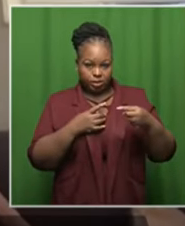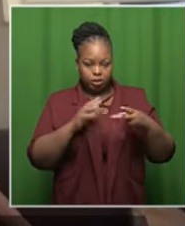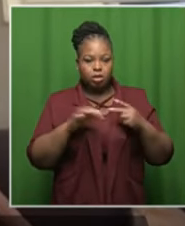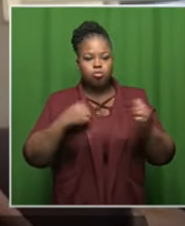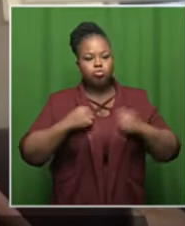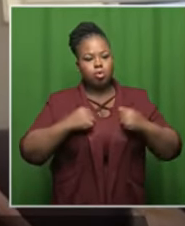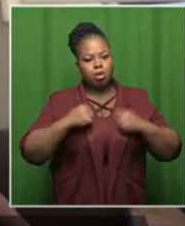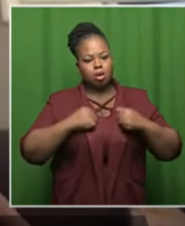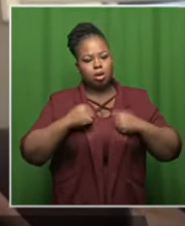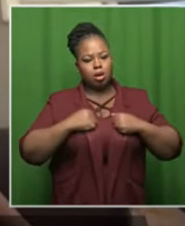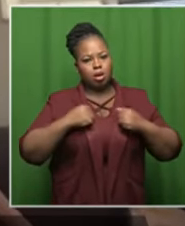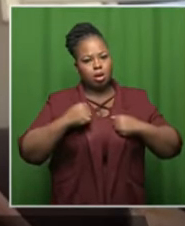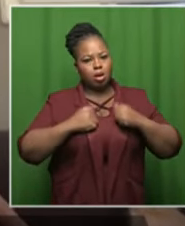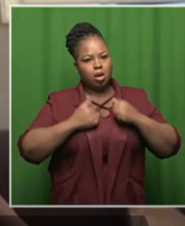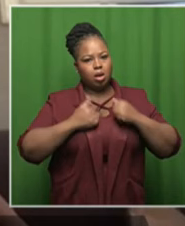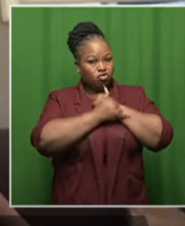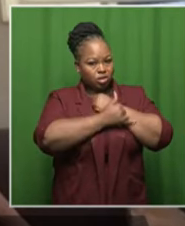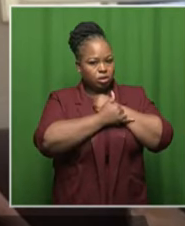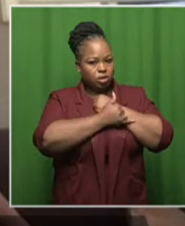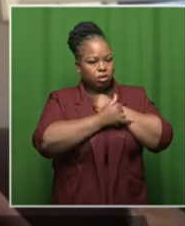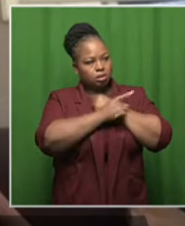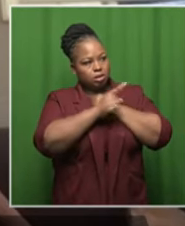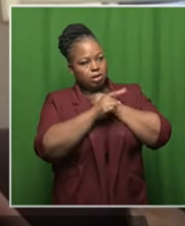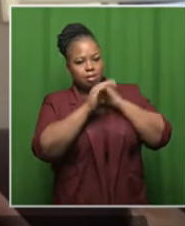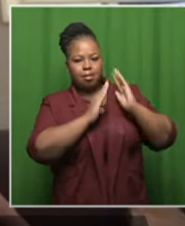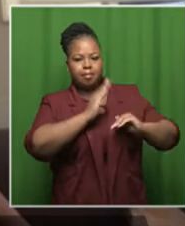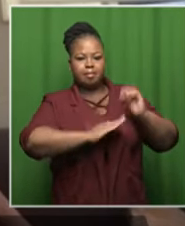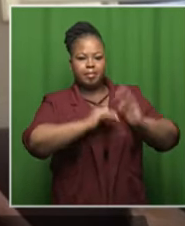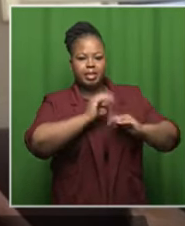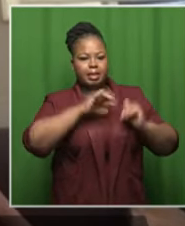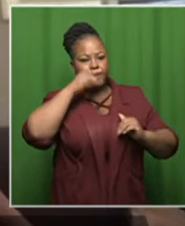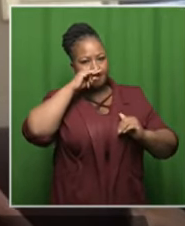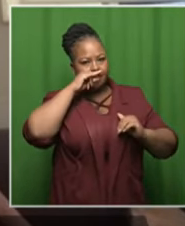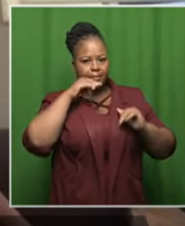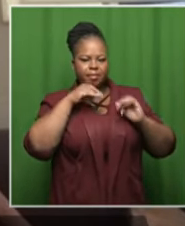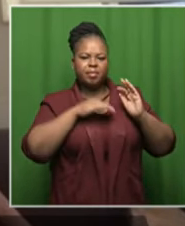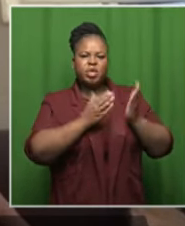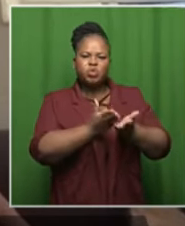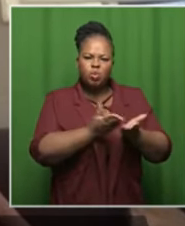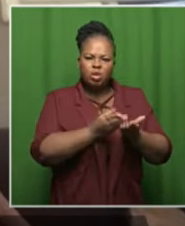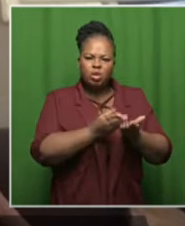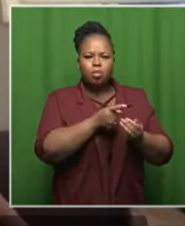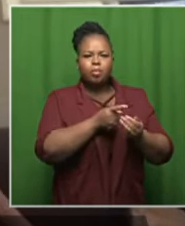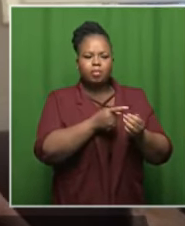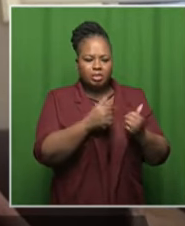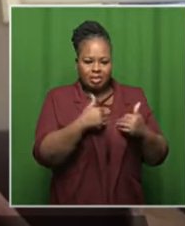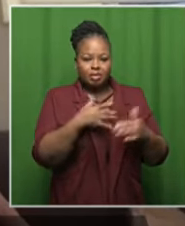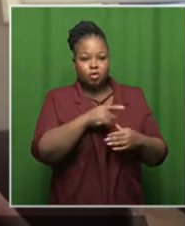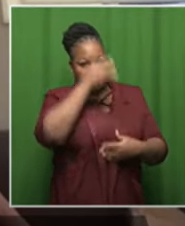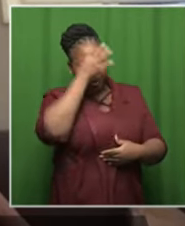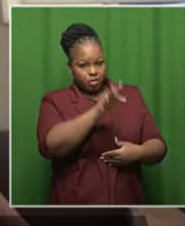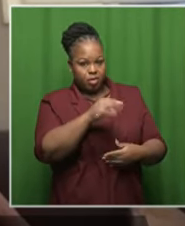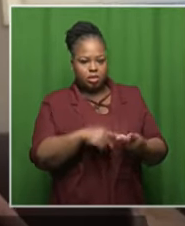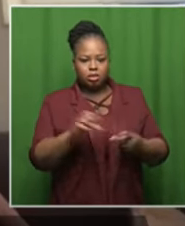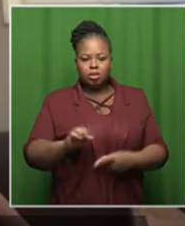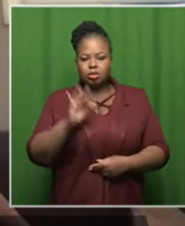rwanda for instance they are building a track from scratch which is government in south africa we